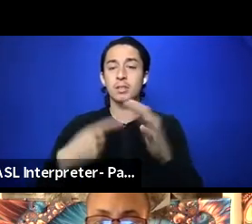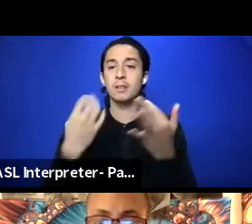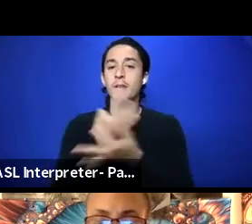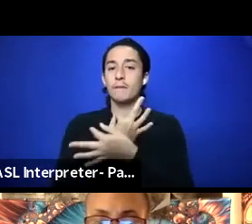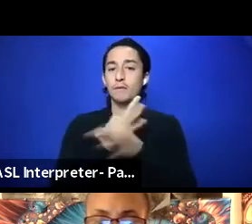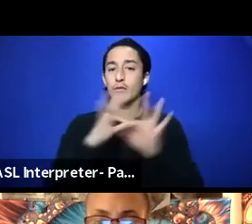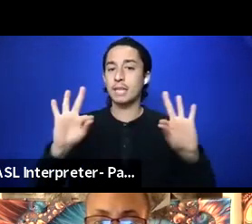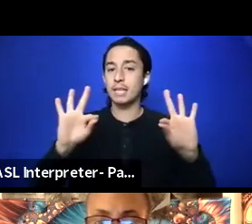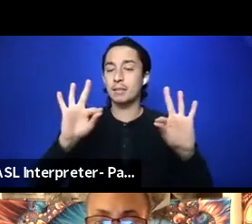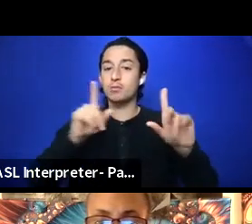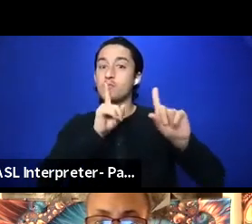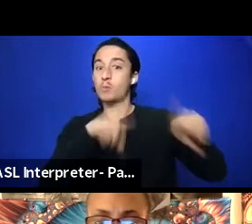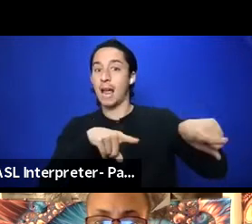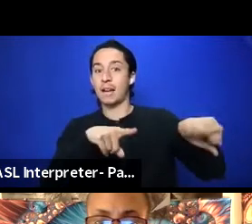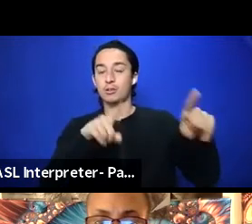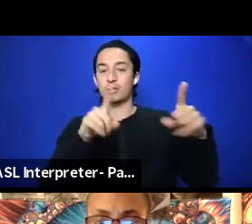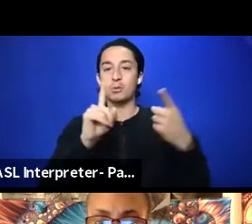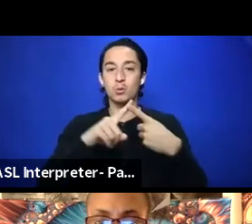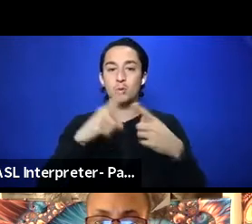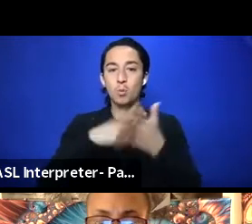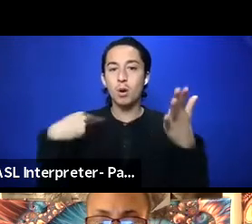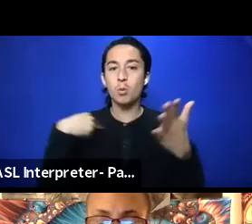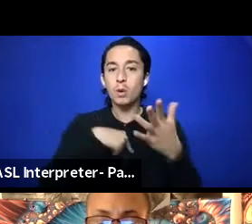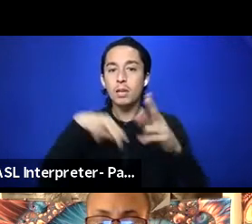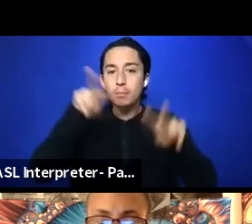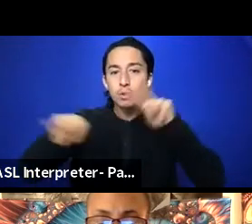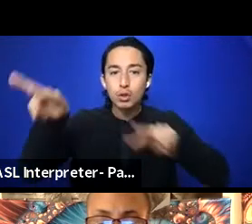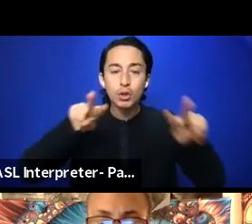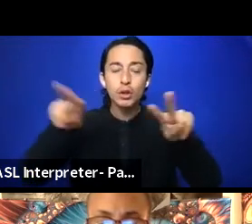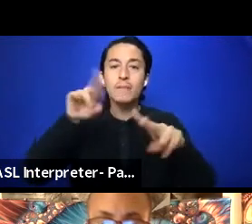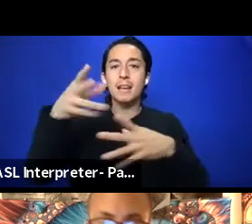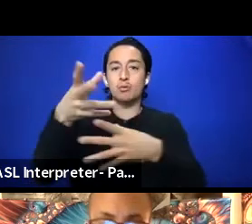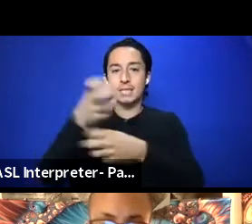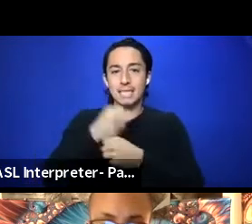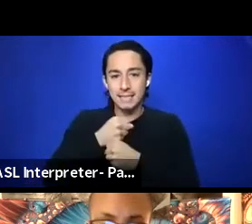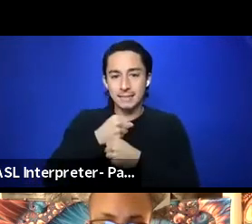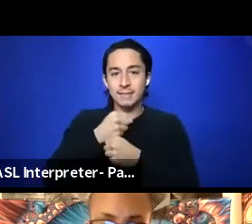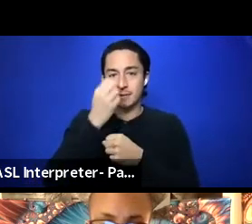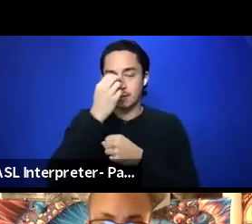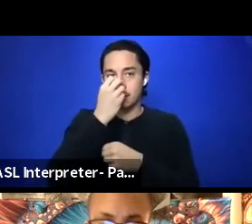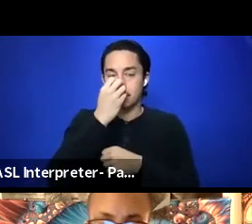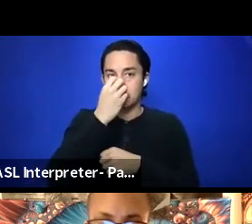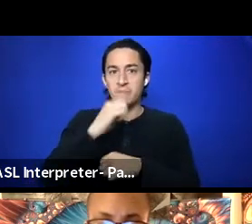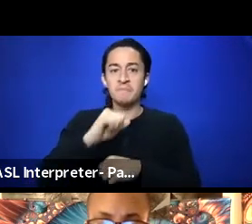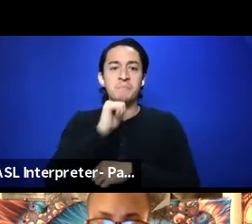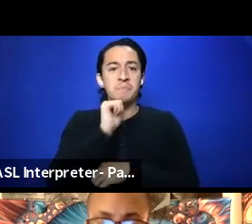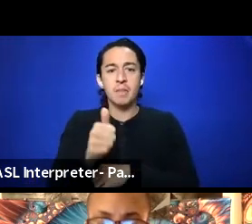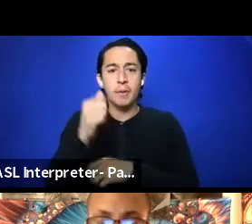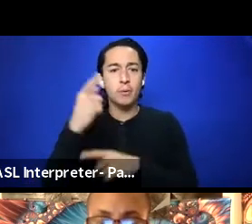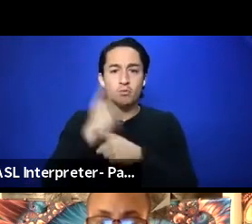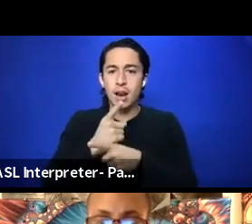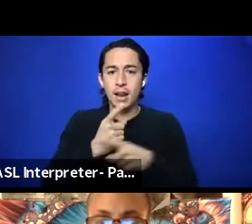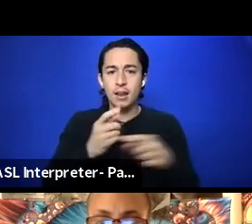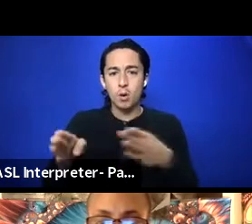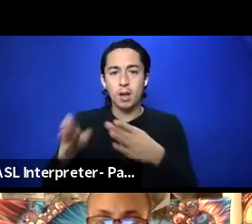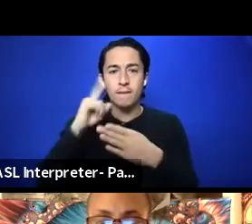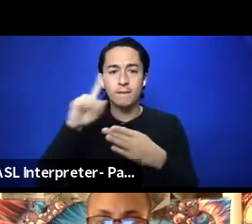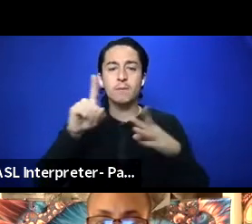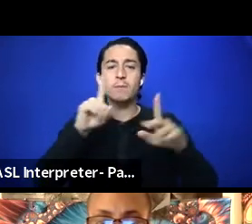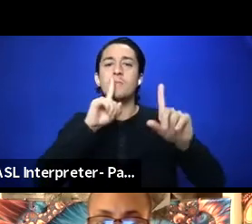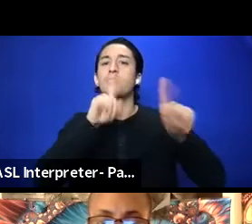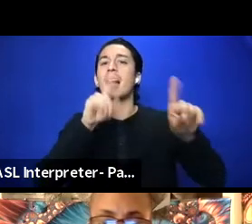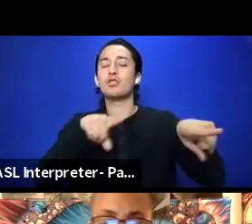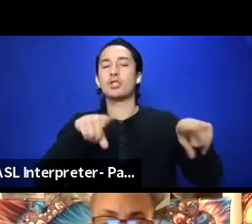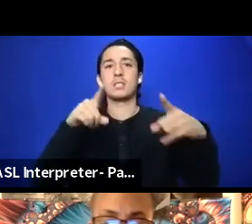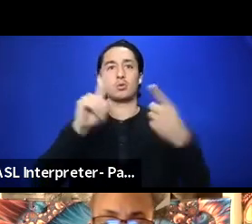we're absorbing and receiving, like that there's not a correct way to react to art.